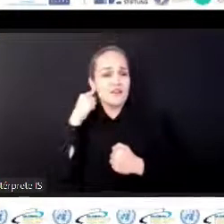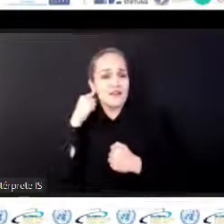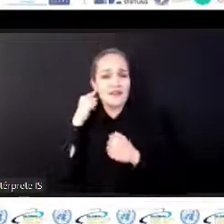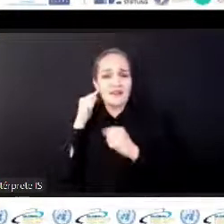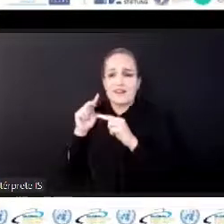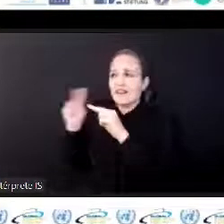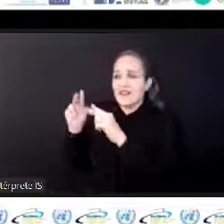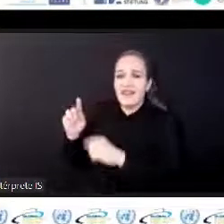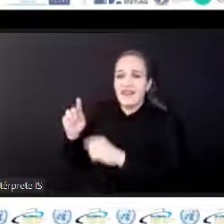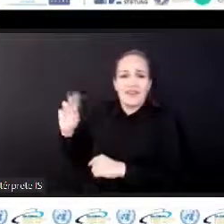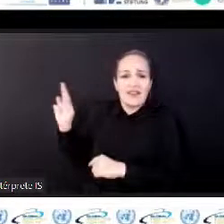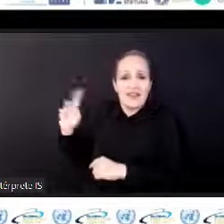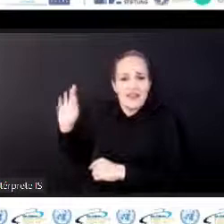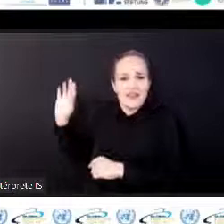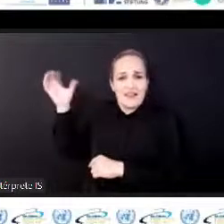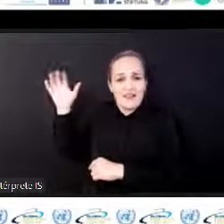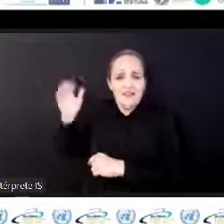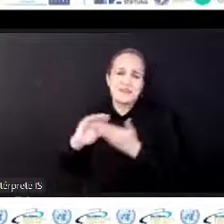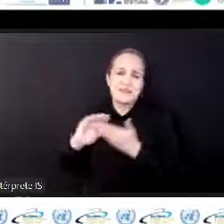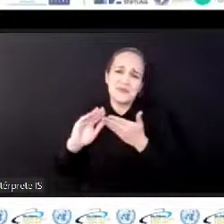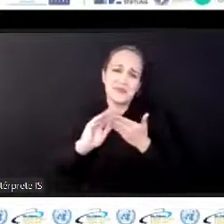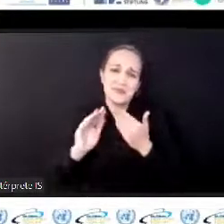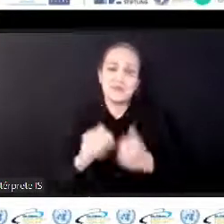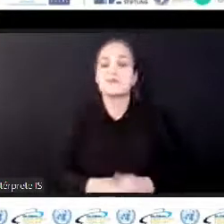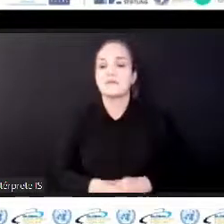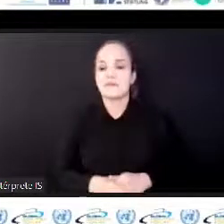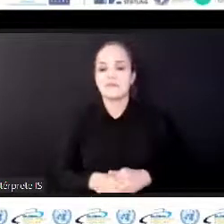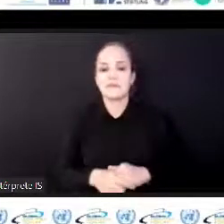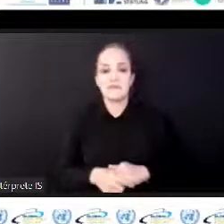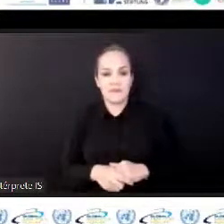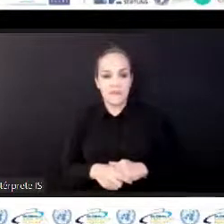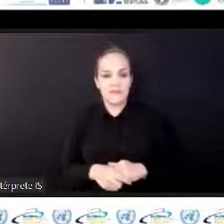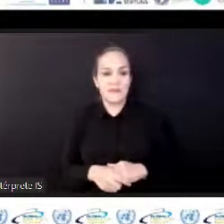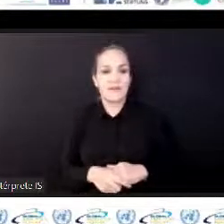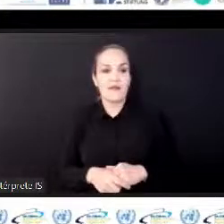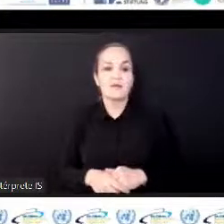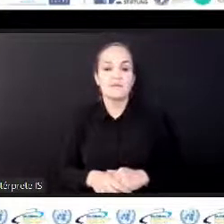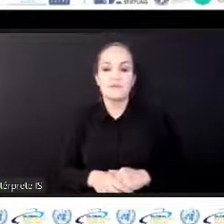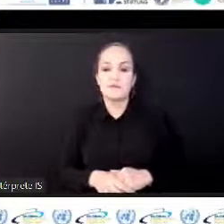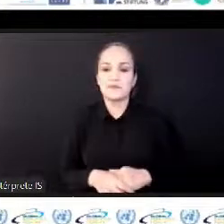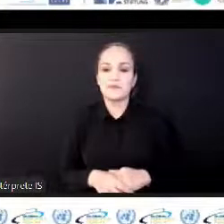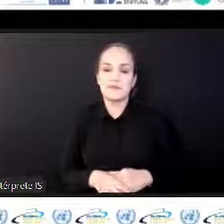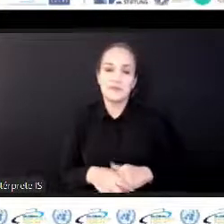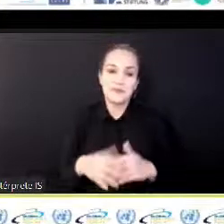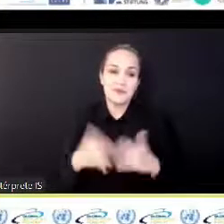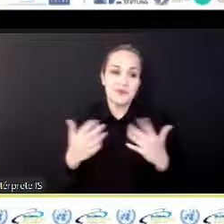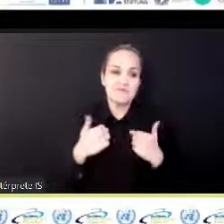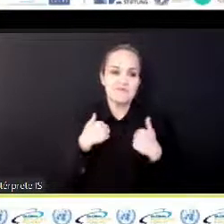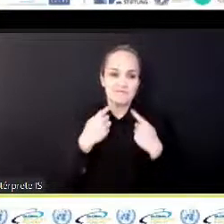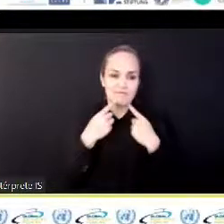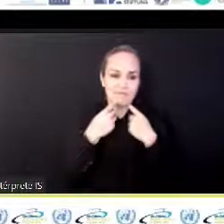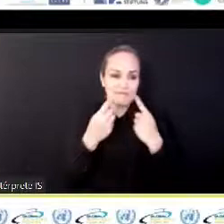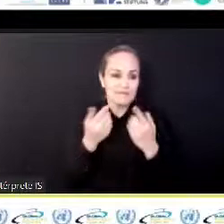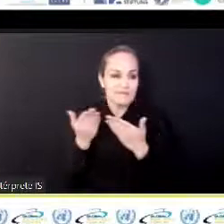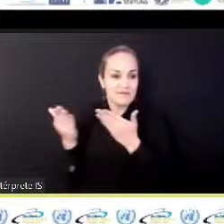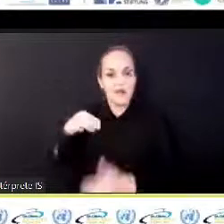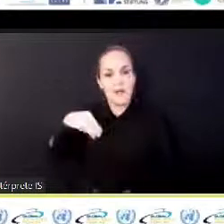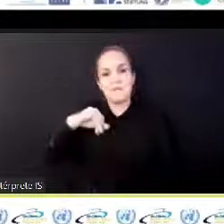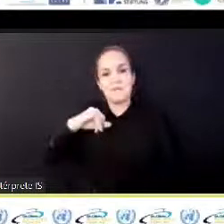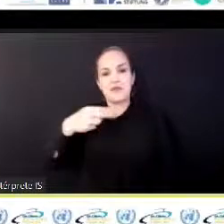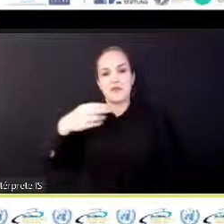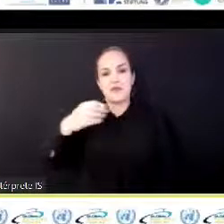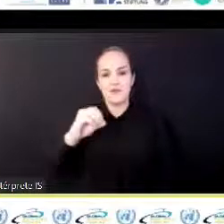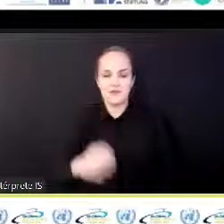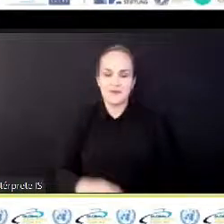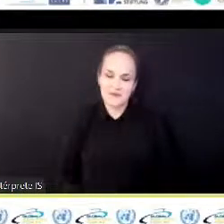last word to Mio from UNCTAD. Mio, over to you. Thank you so much. Thank you very much. And thank you, everyone, for